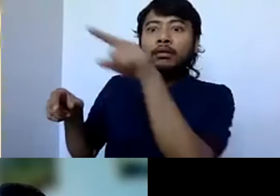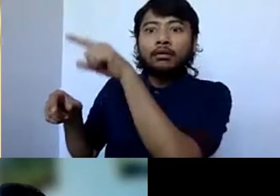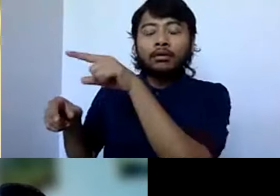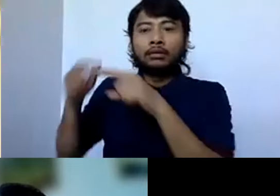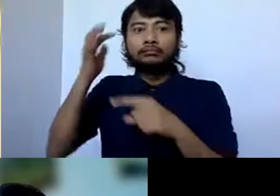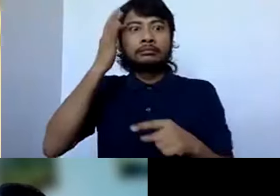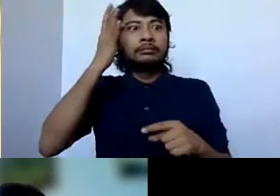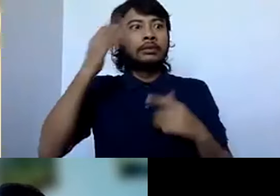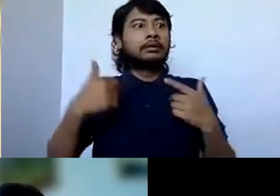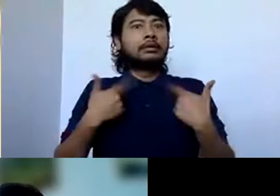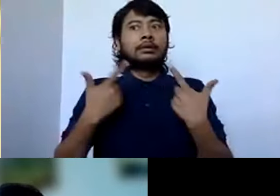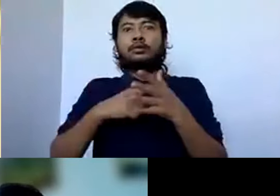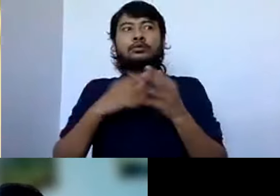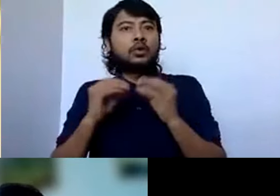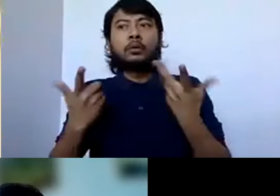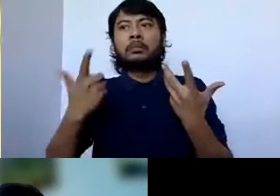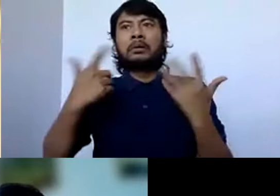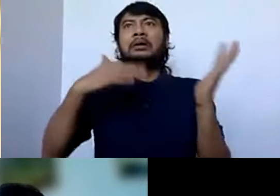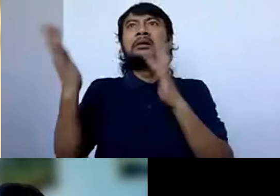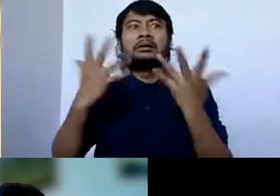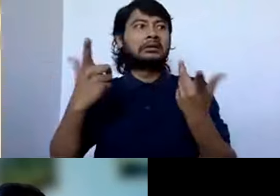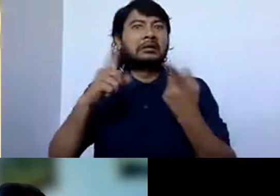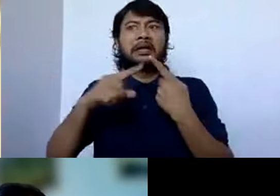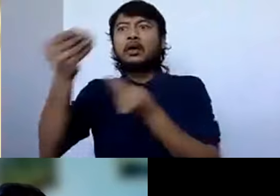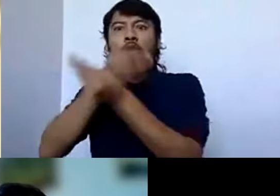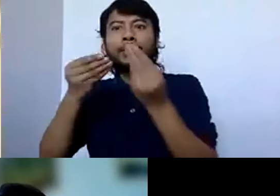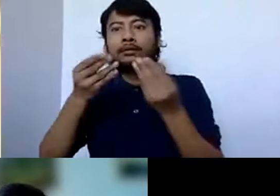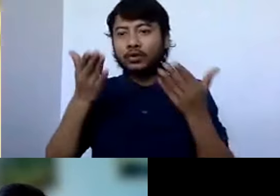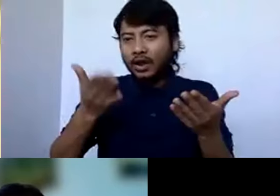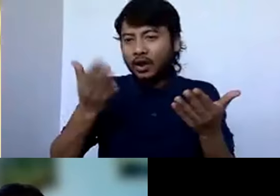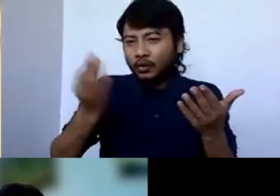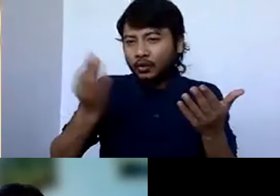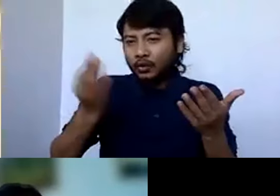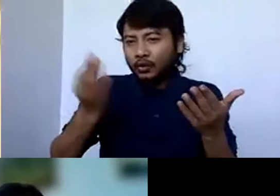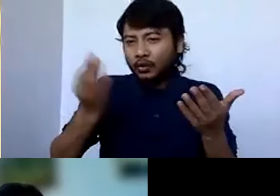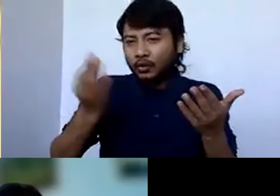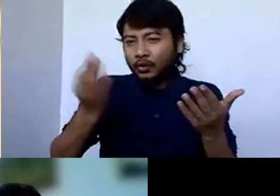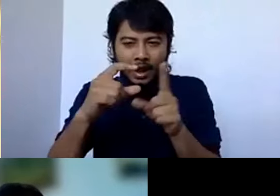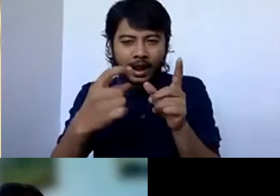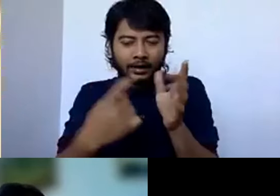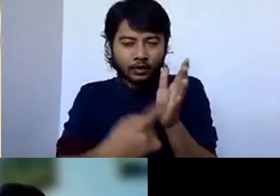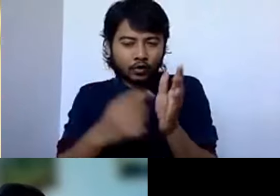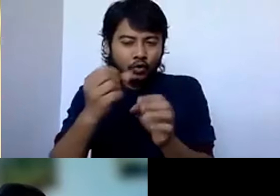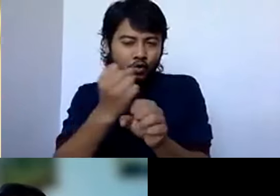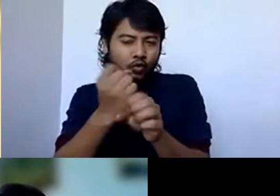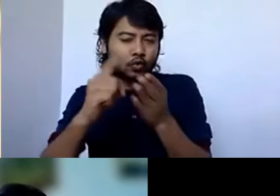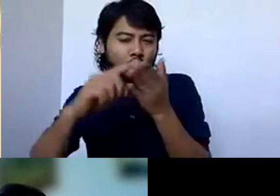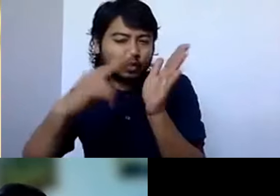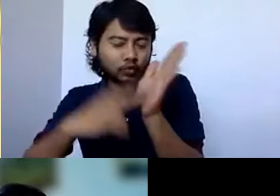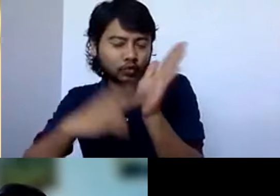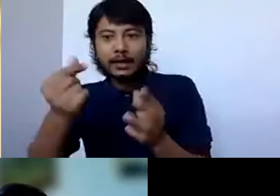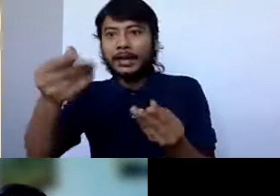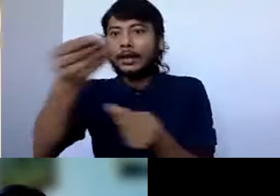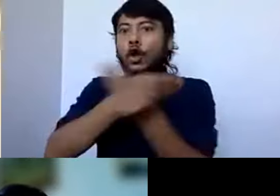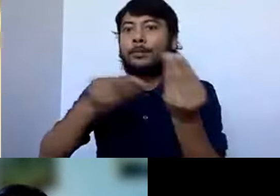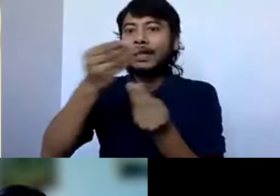about jobs. So as we said, you we're looking at the hydrogen economy, you know, so the government is doing other things there to help with the